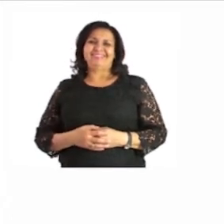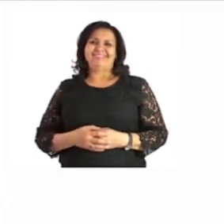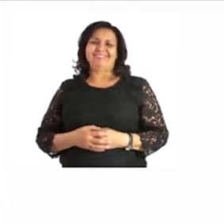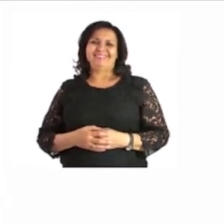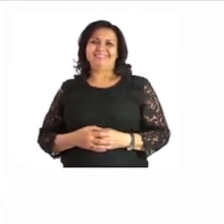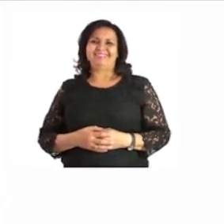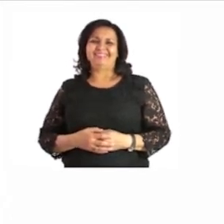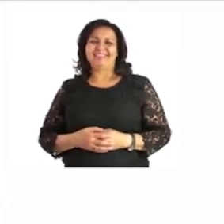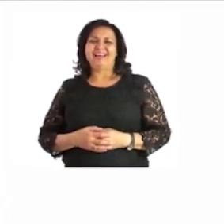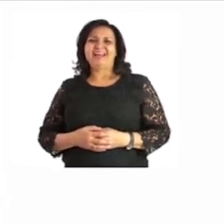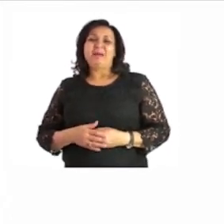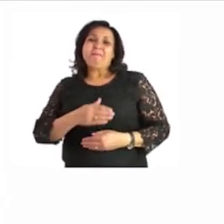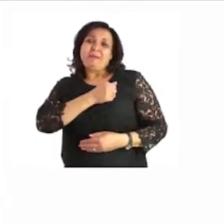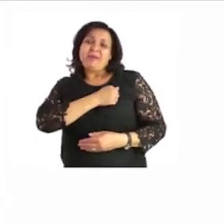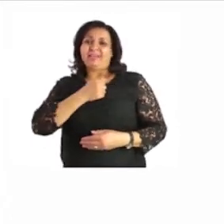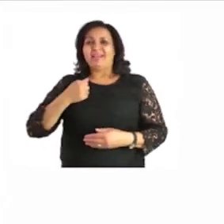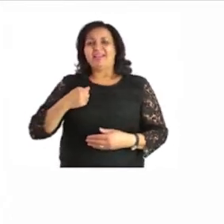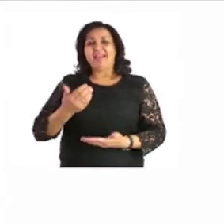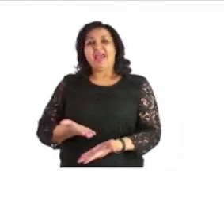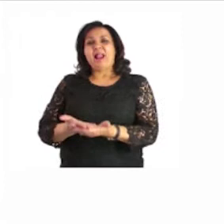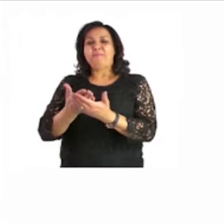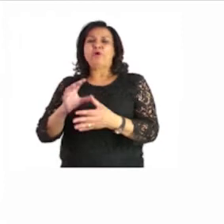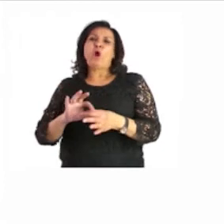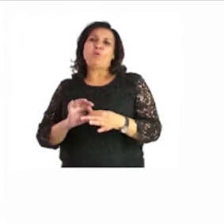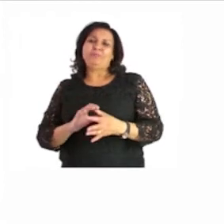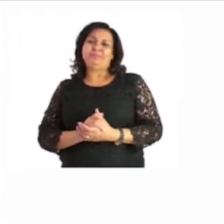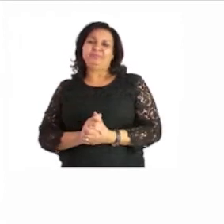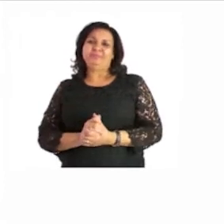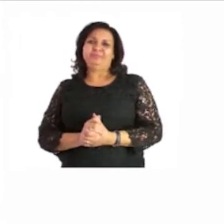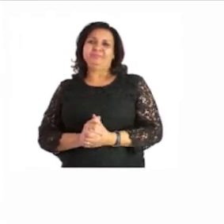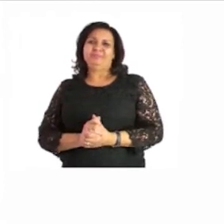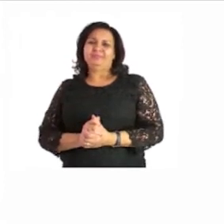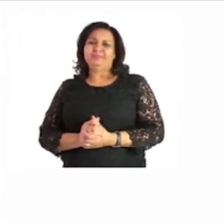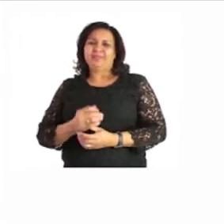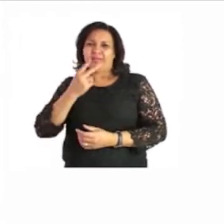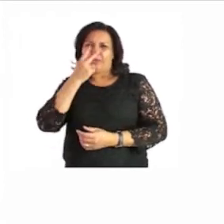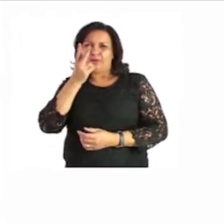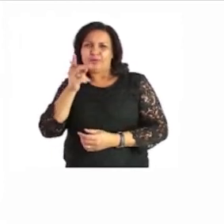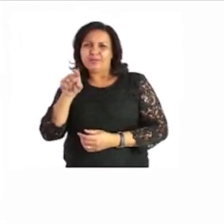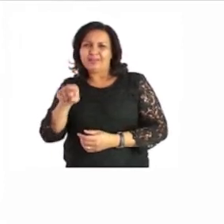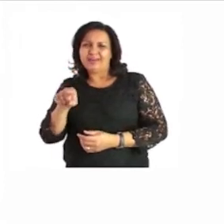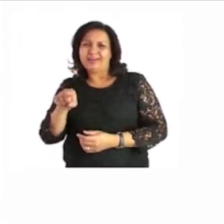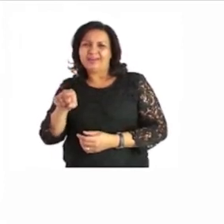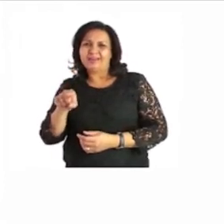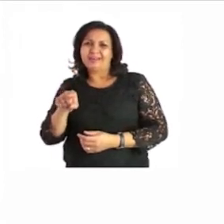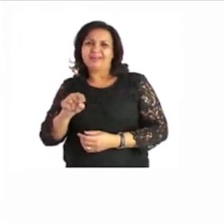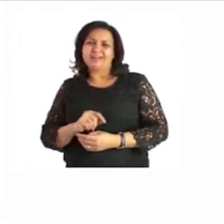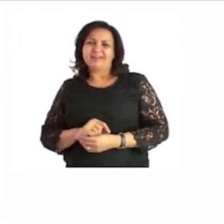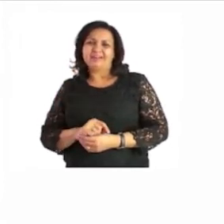need mommy and daddy to help you at home let's look at this part where we have to